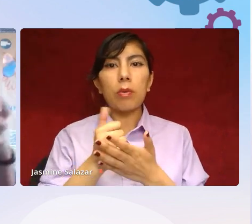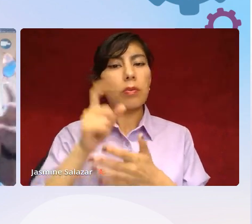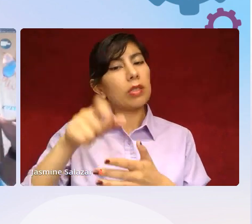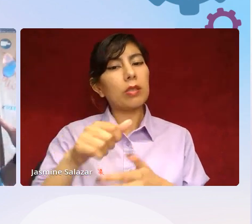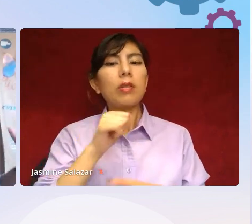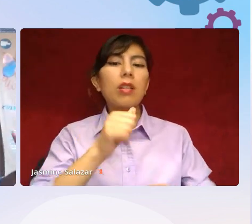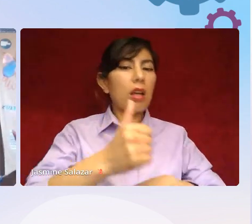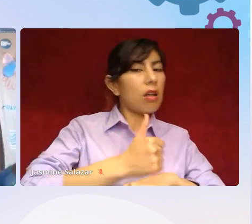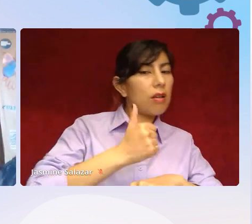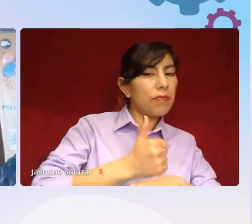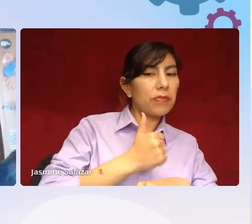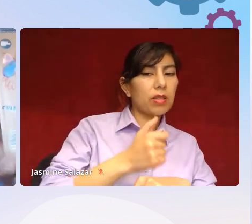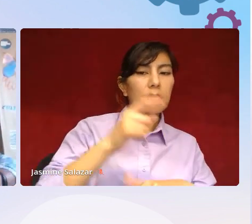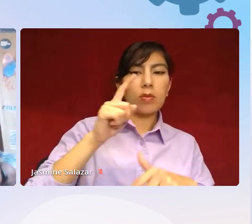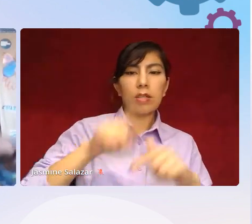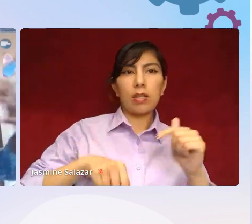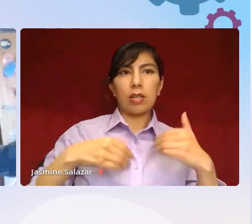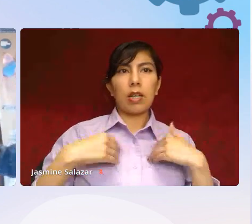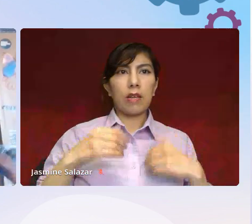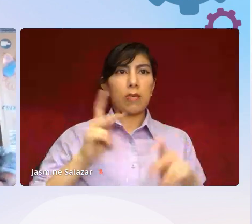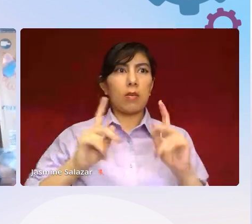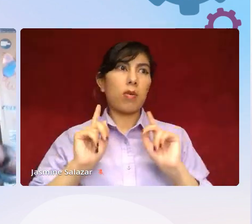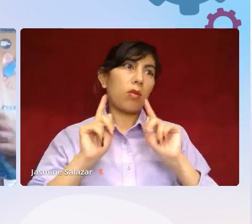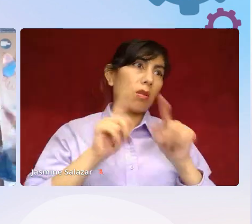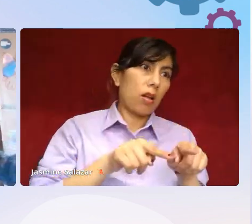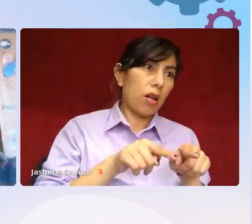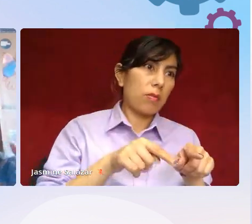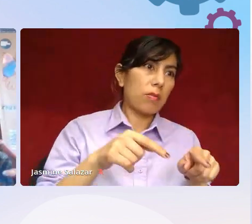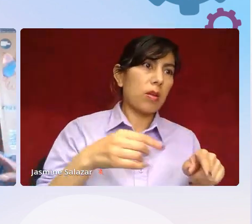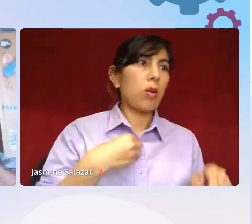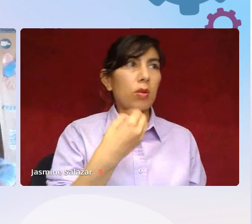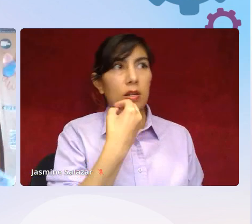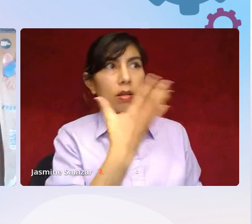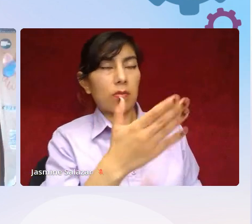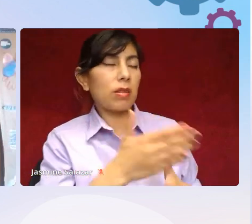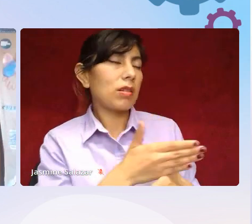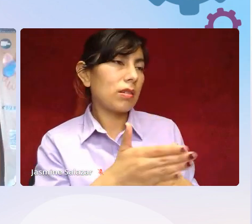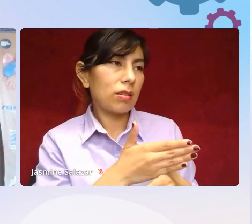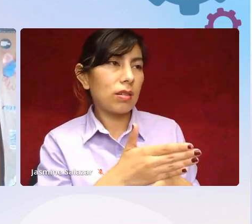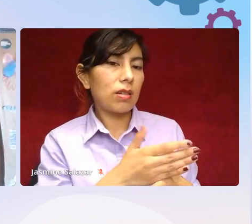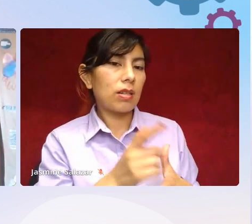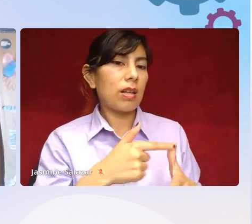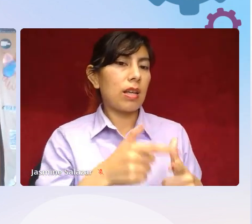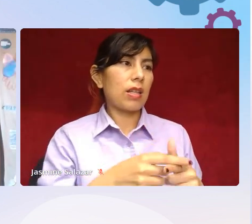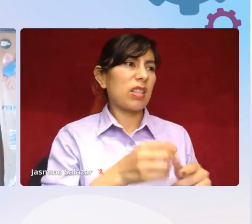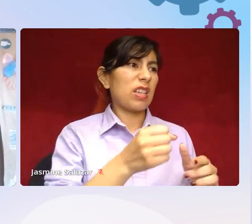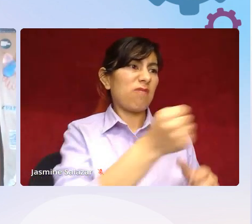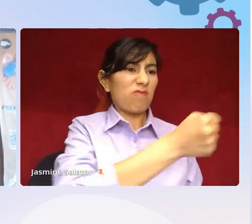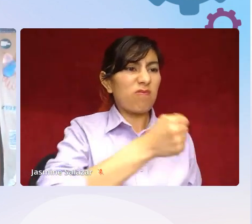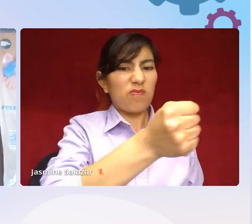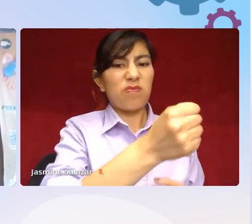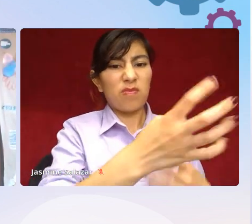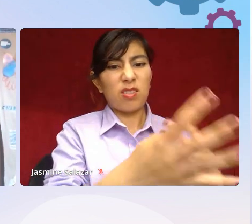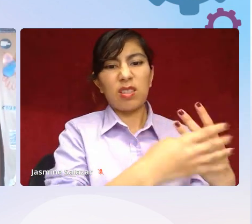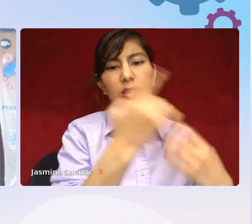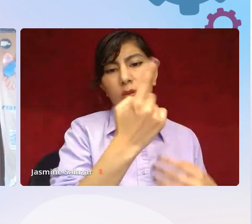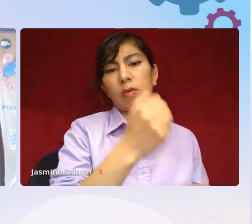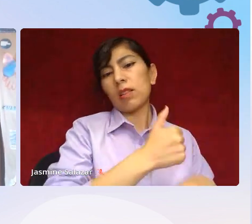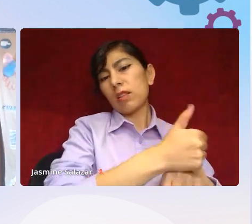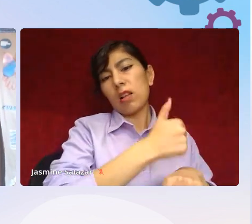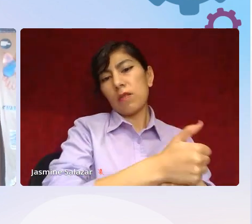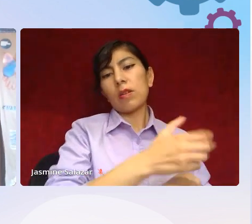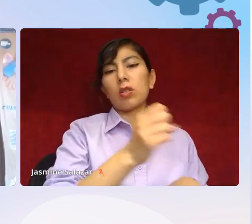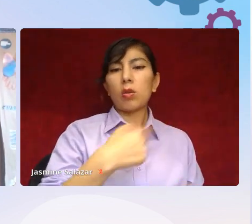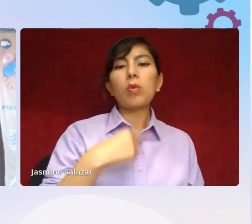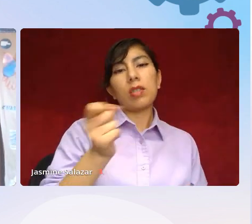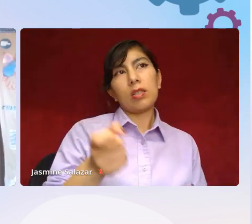We can't have everyone come and say, okay, I'm disclosing and sharing. And then we put them in a situation that's harmful. So we have to work on